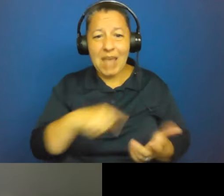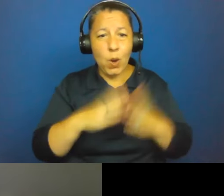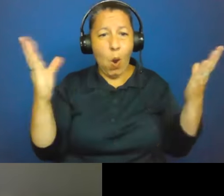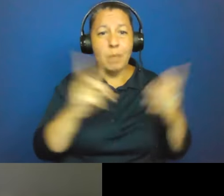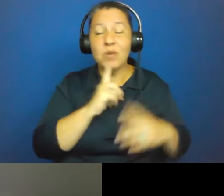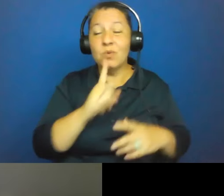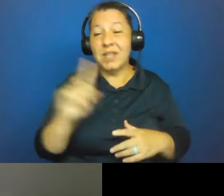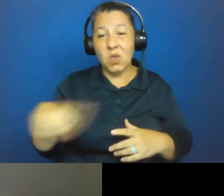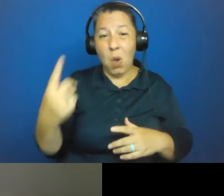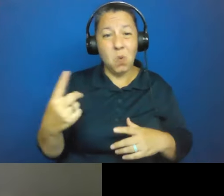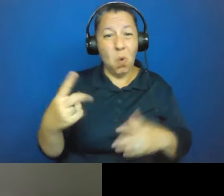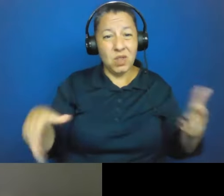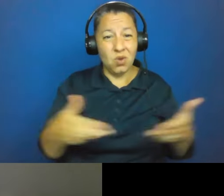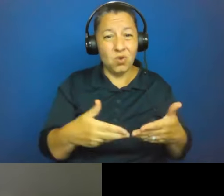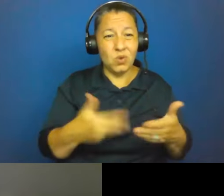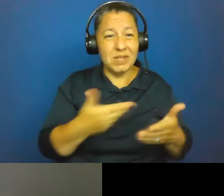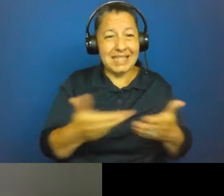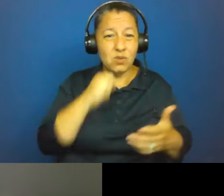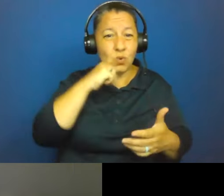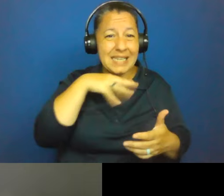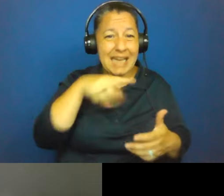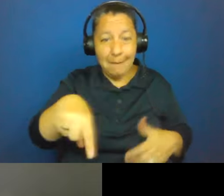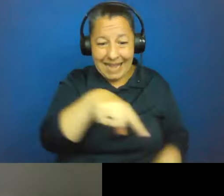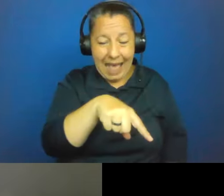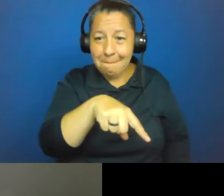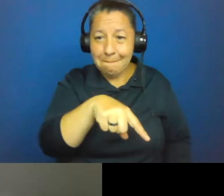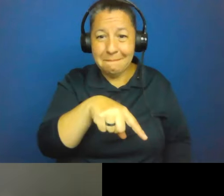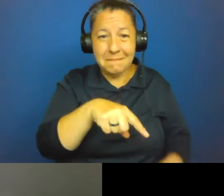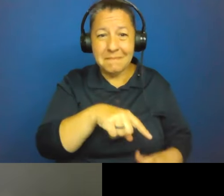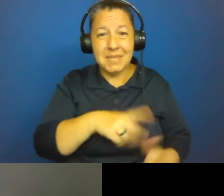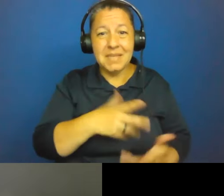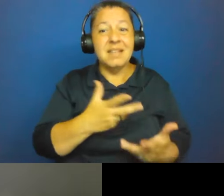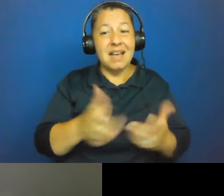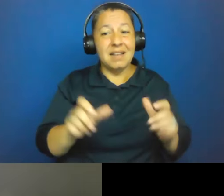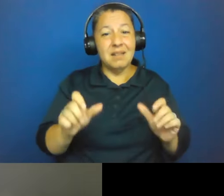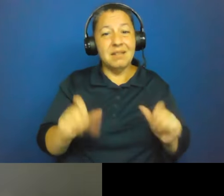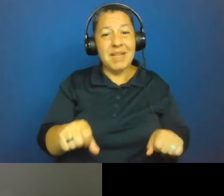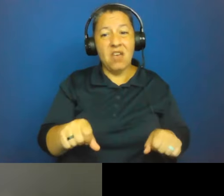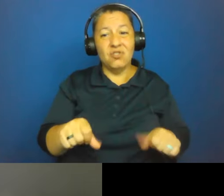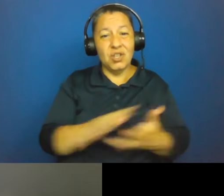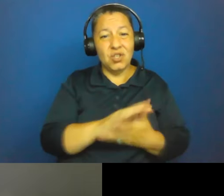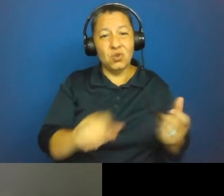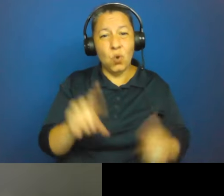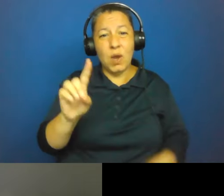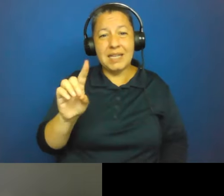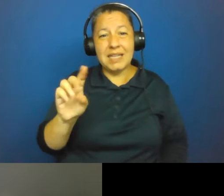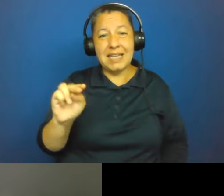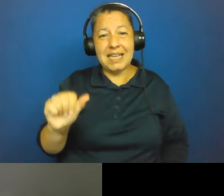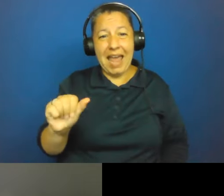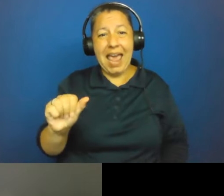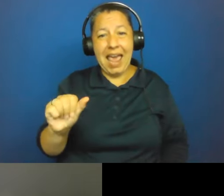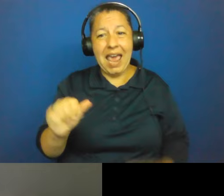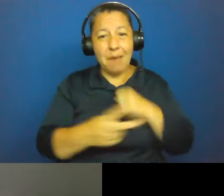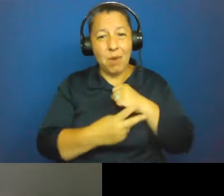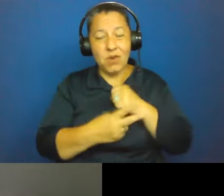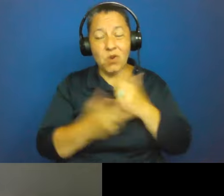contaminants, which are very likely to destroy the DNA preservation, which is already at risk